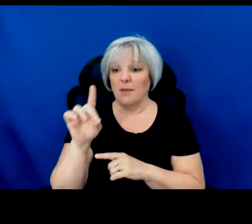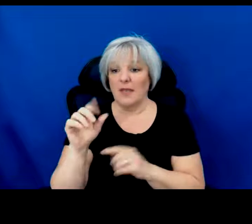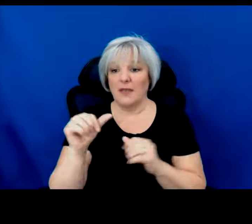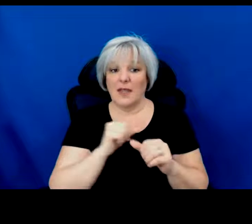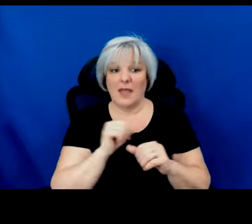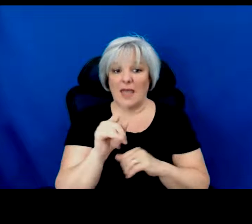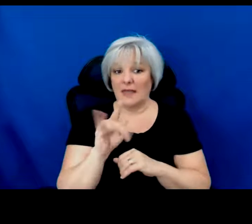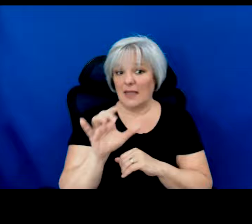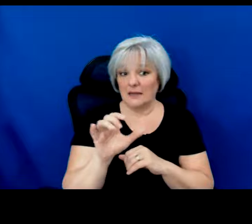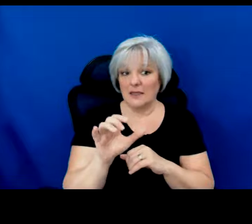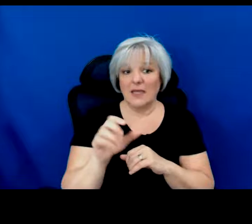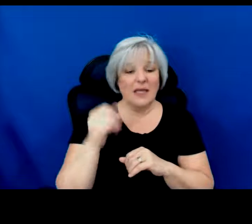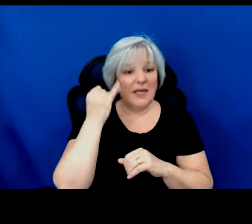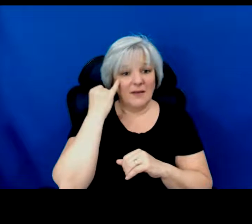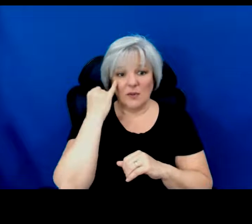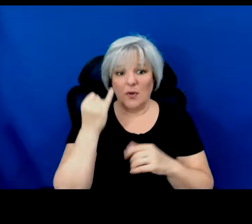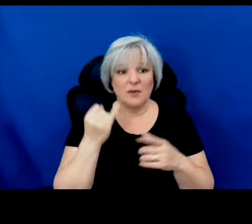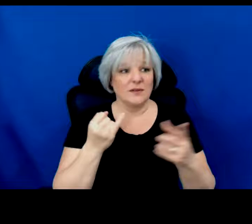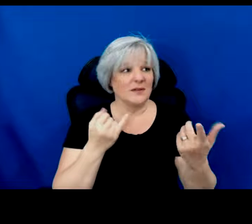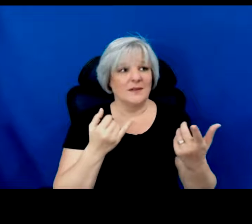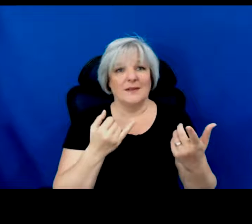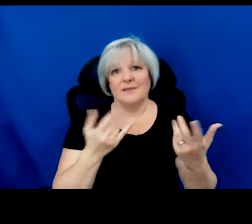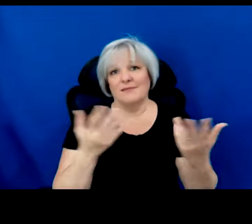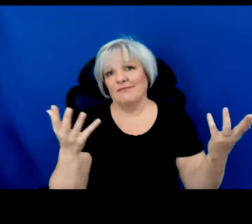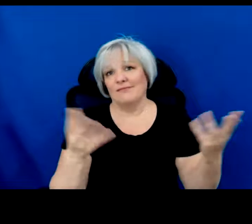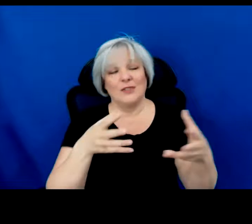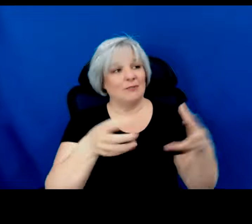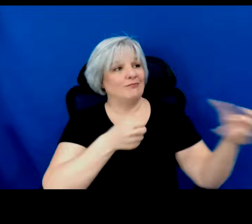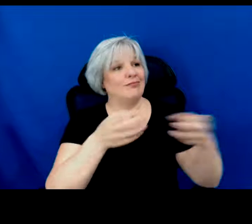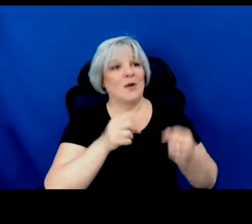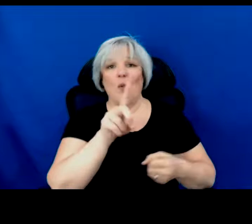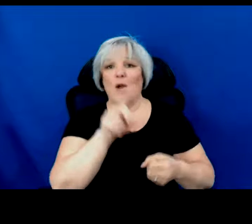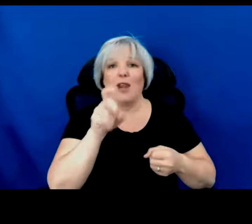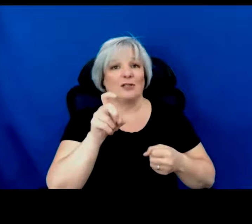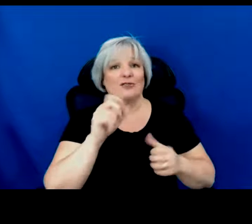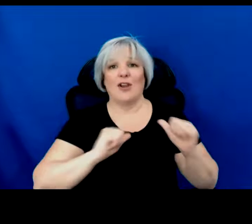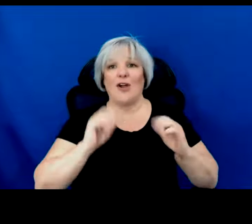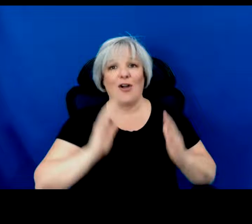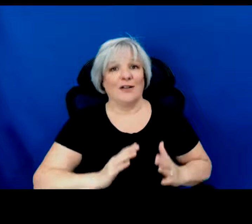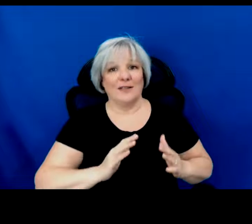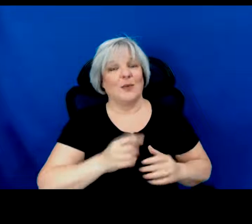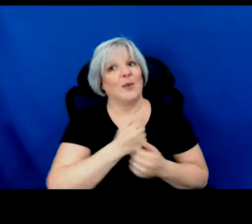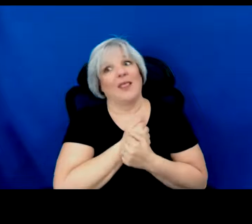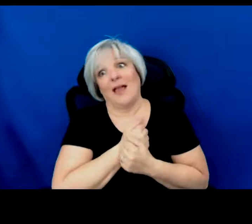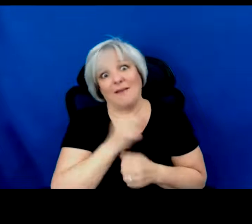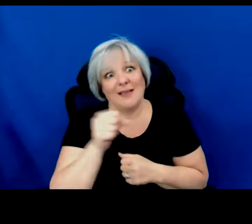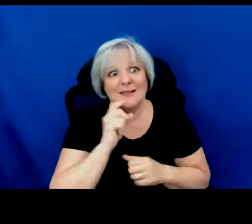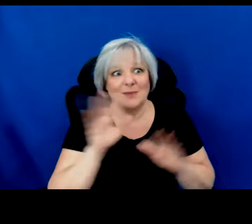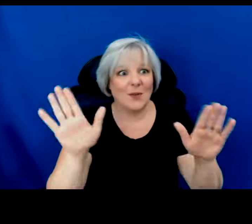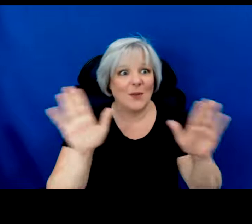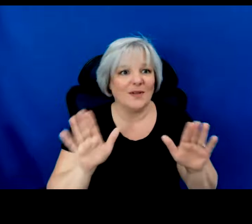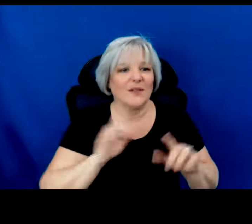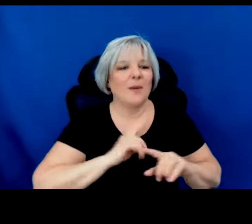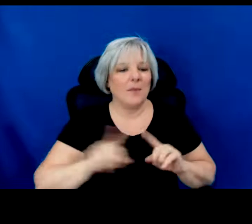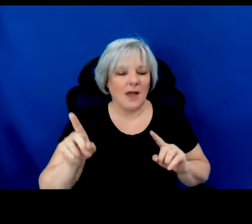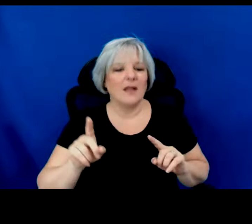engaging a hundred Indigenous artists, which we would love, we have